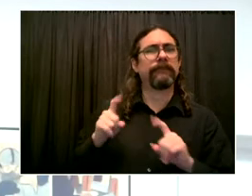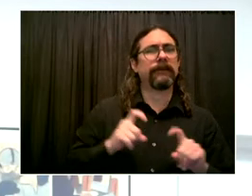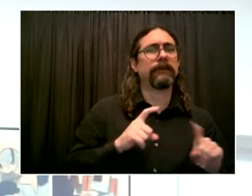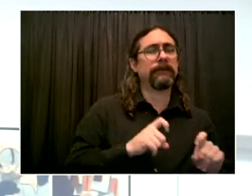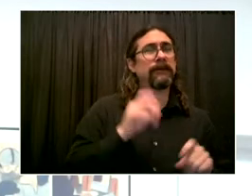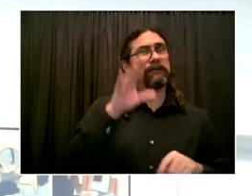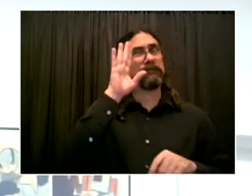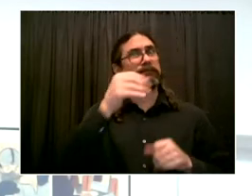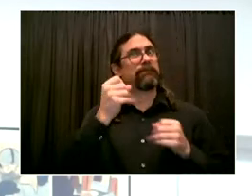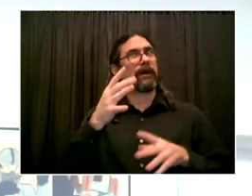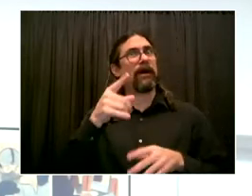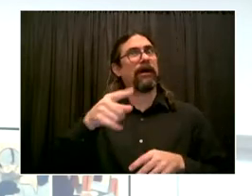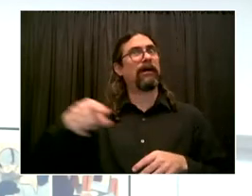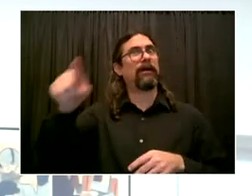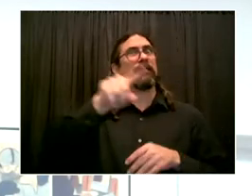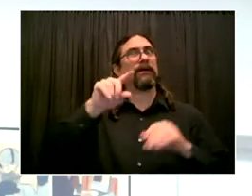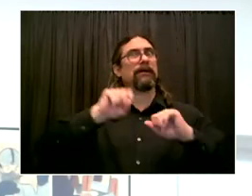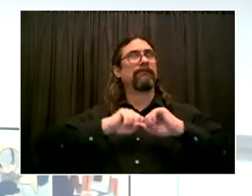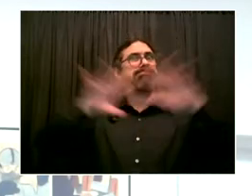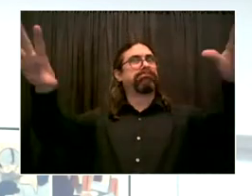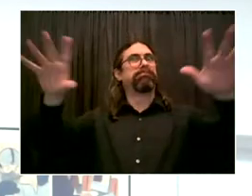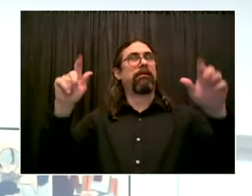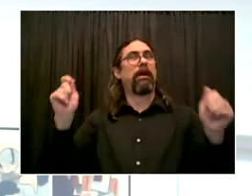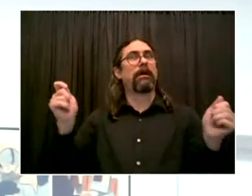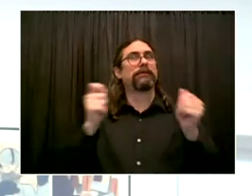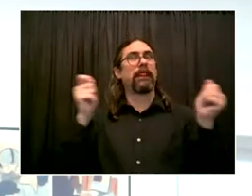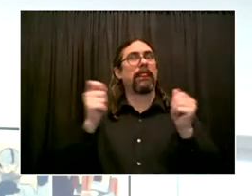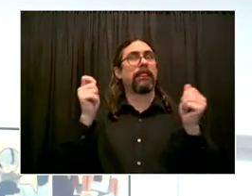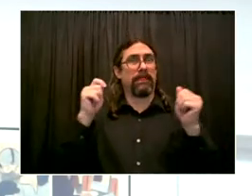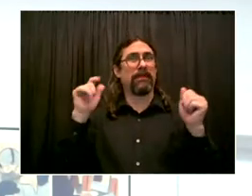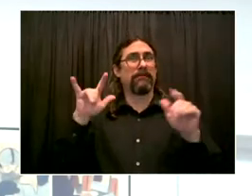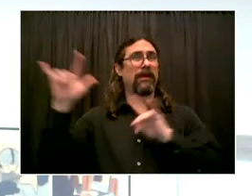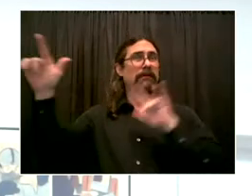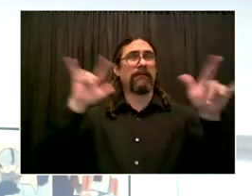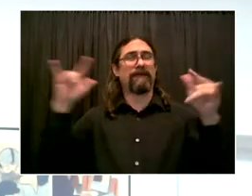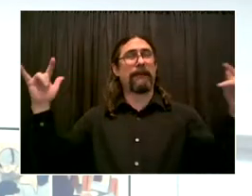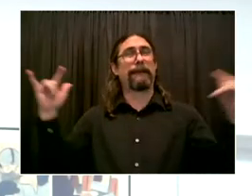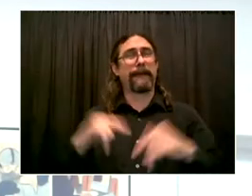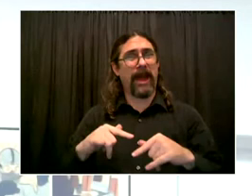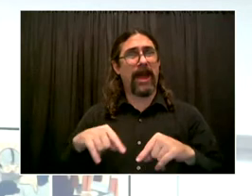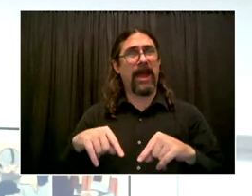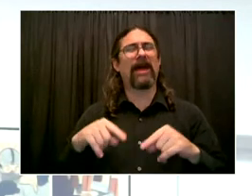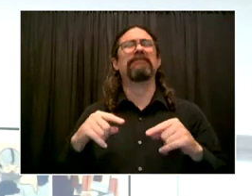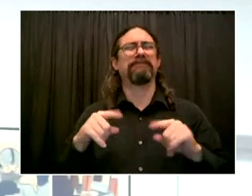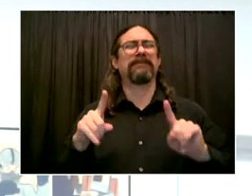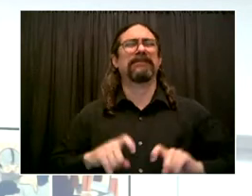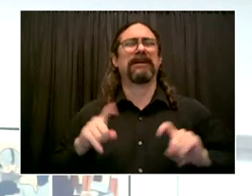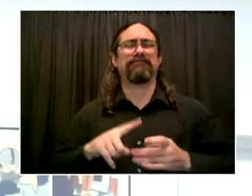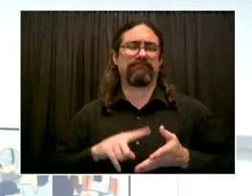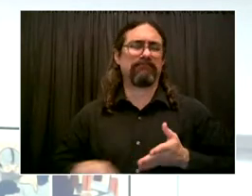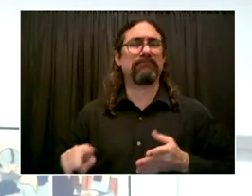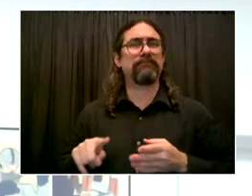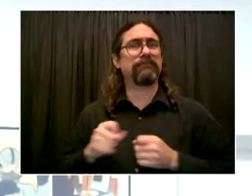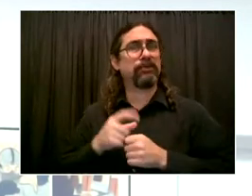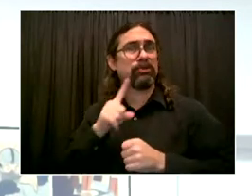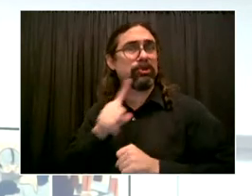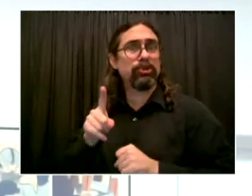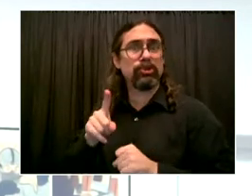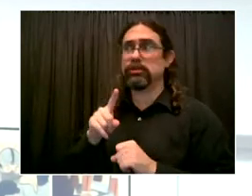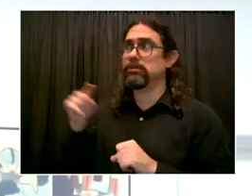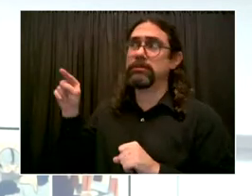colleagues at Test and Trace, we'll be working to make rapid testing even more readily available in the communities that need it most.